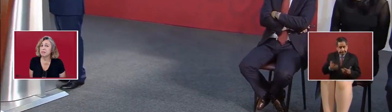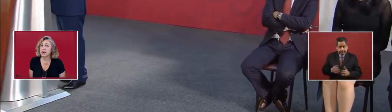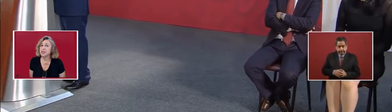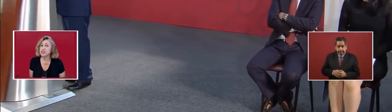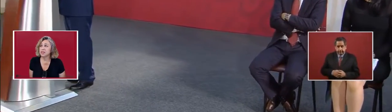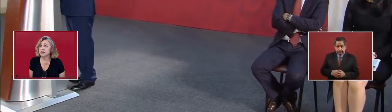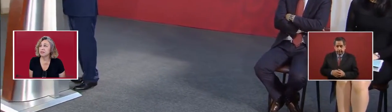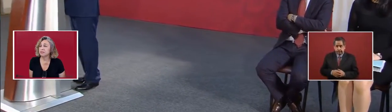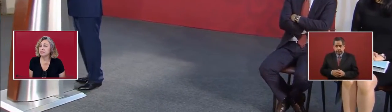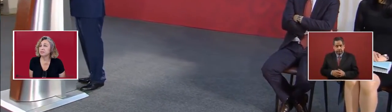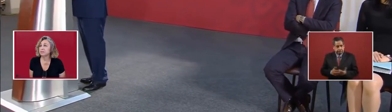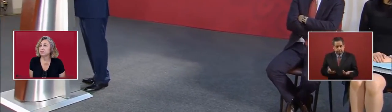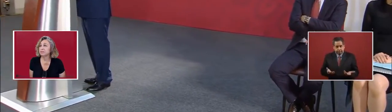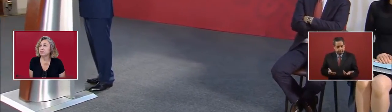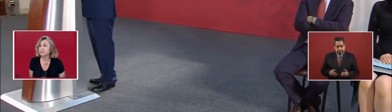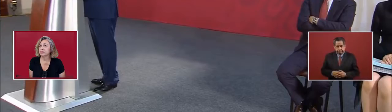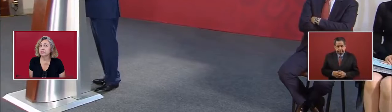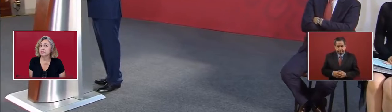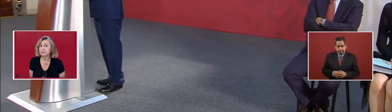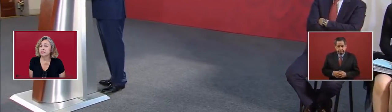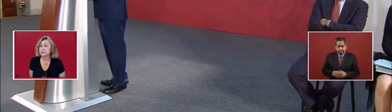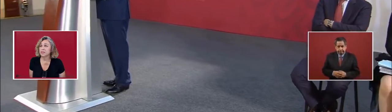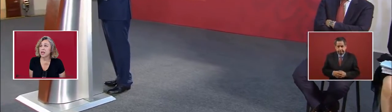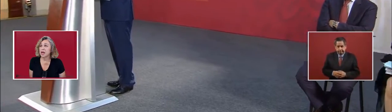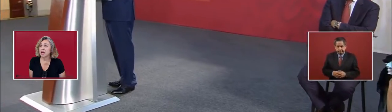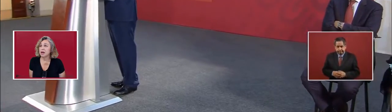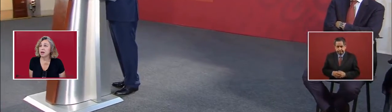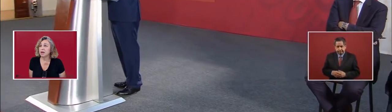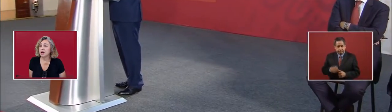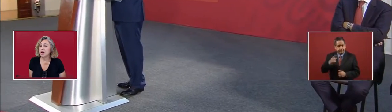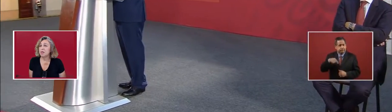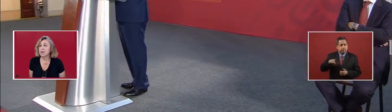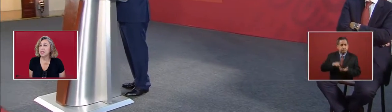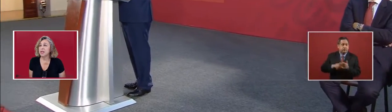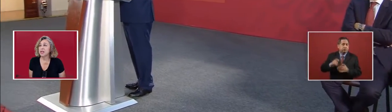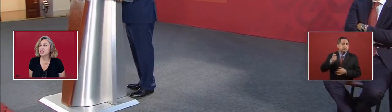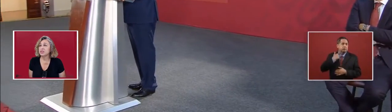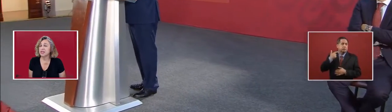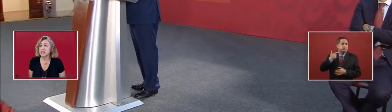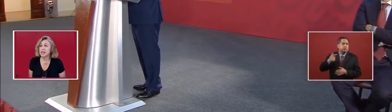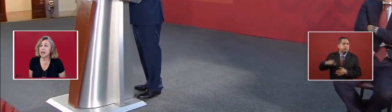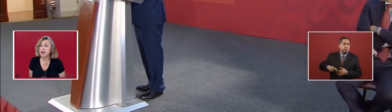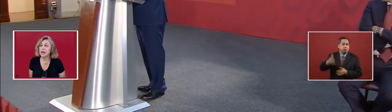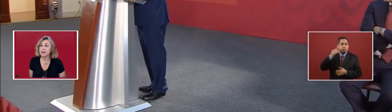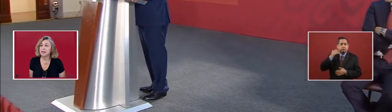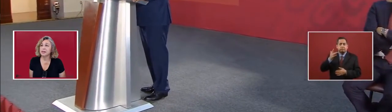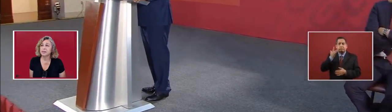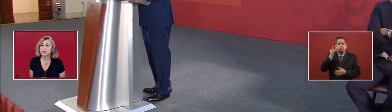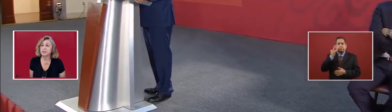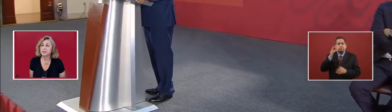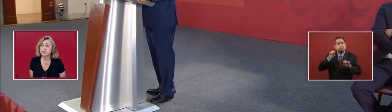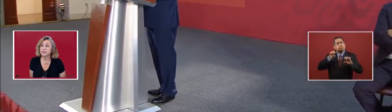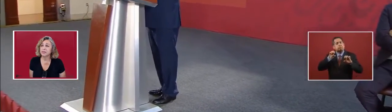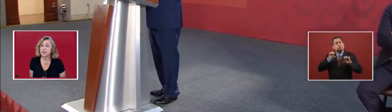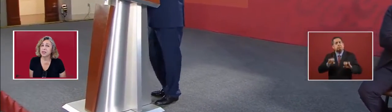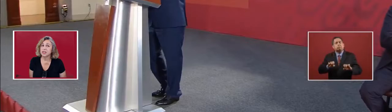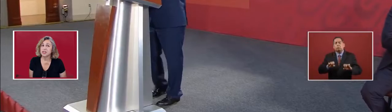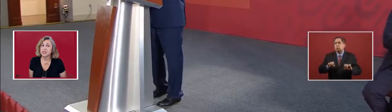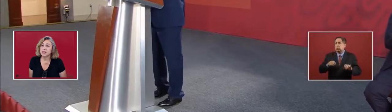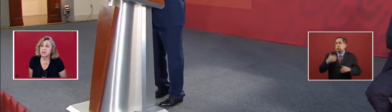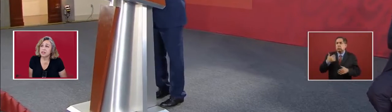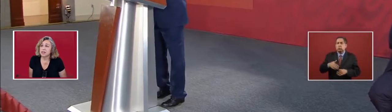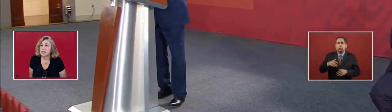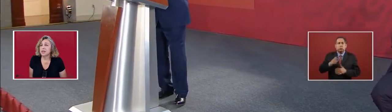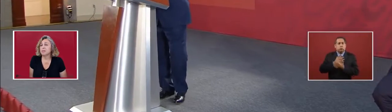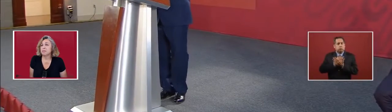Imagine how many luxuries they had. But